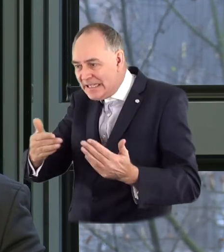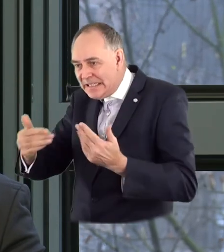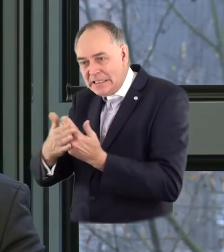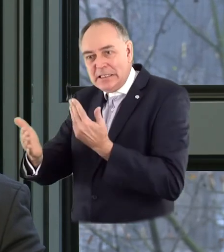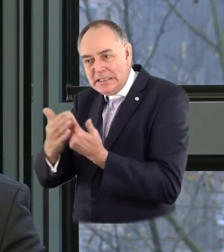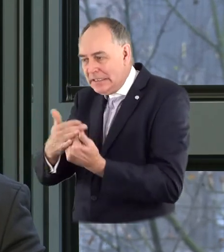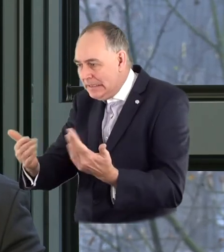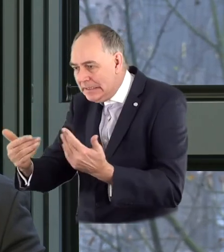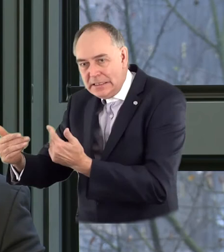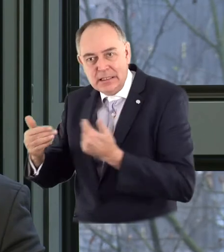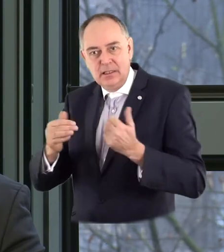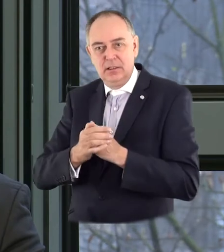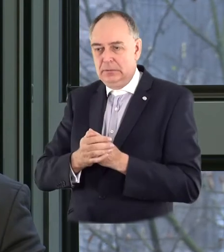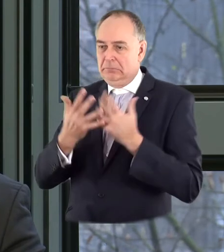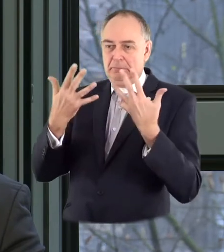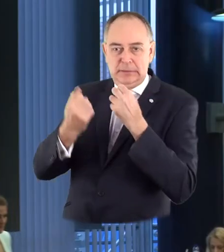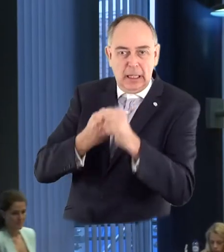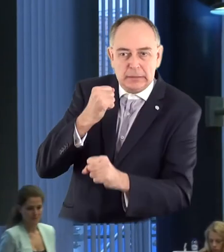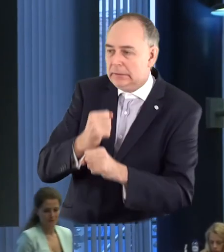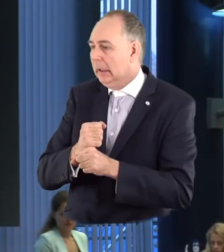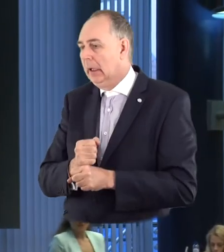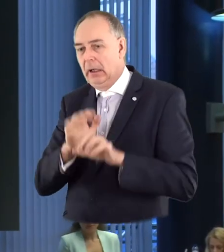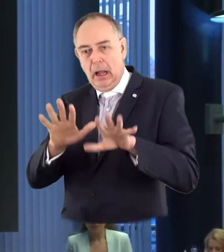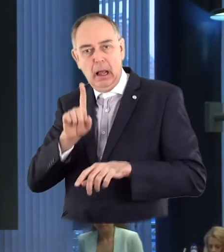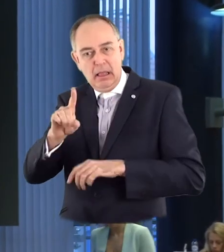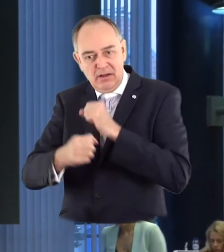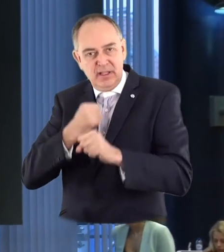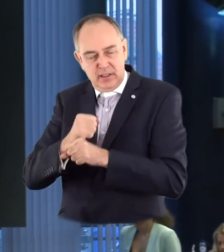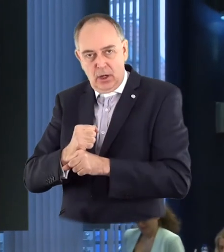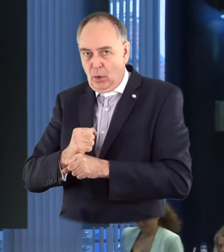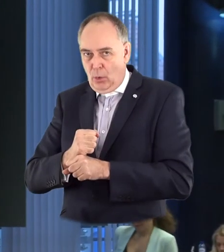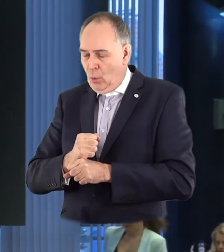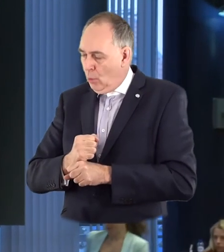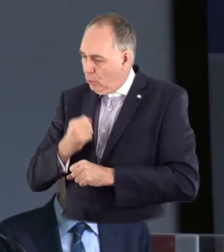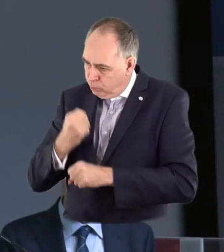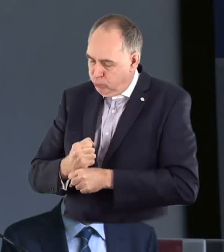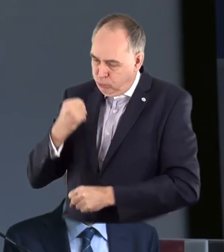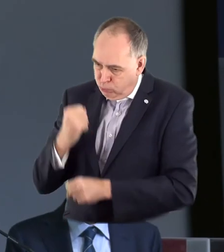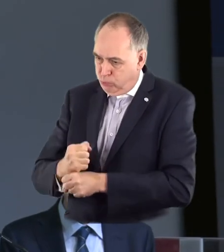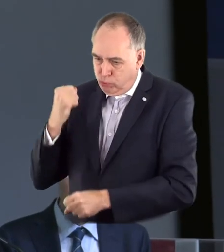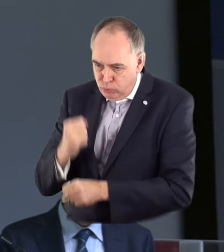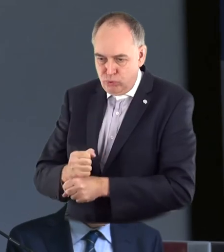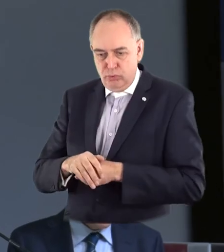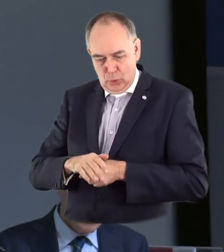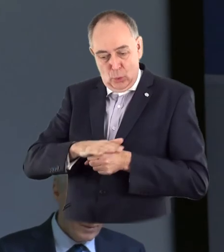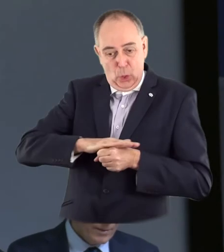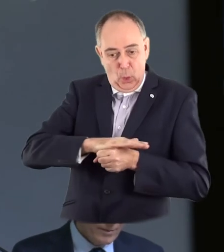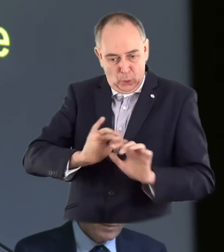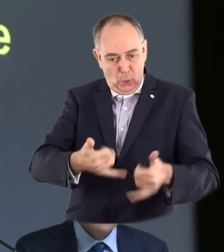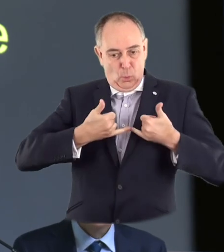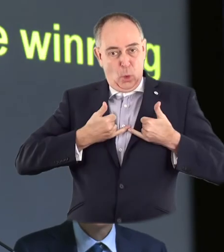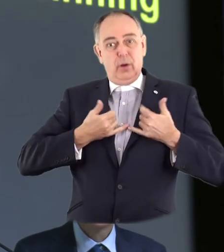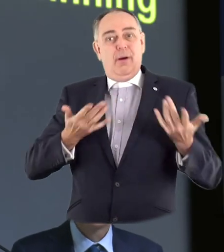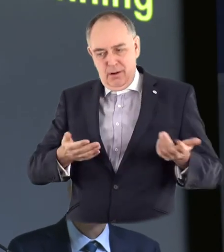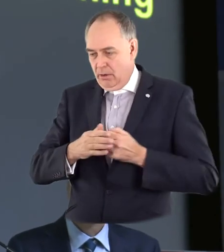11 años, en lo cual hemos recibido numerosas distinciones tanto a nivel local, nacional y ahora pues nos faltaba la